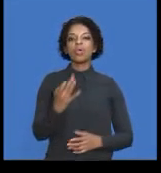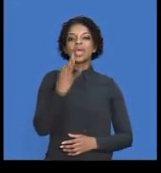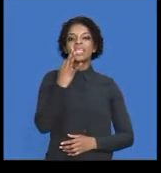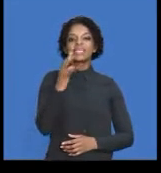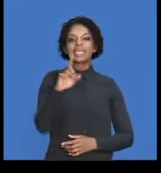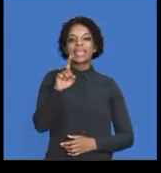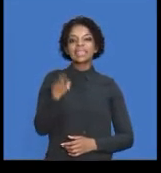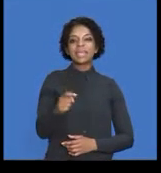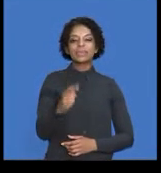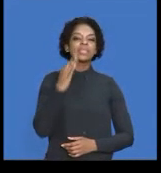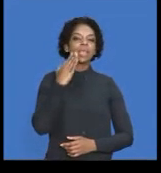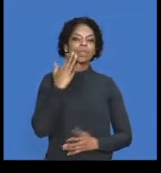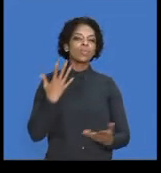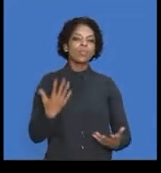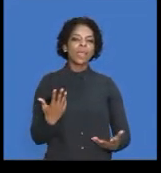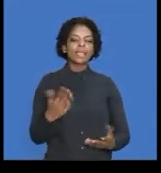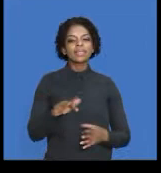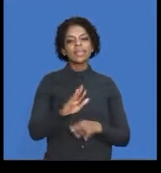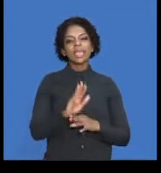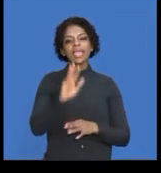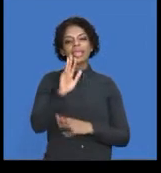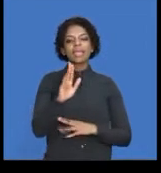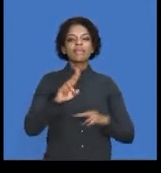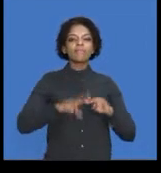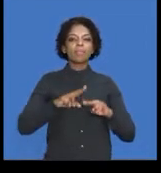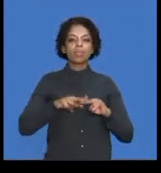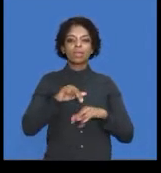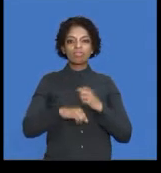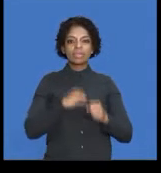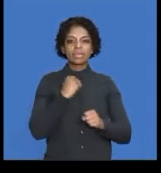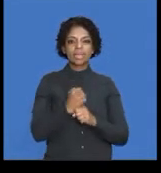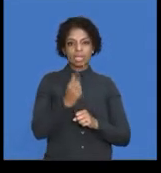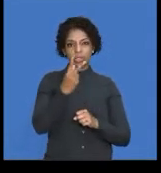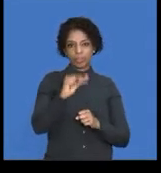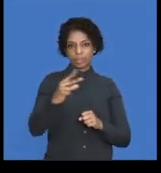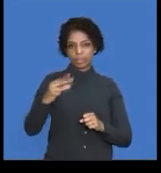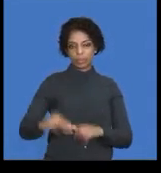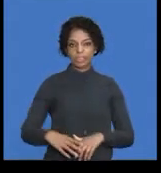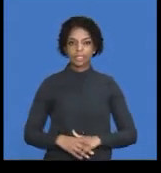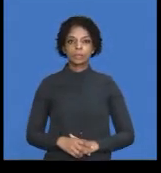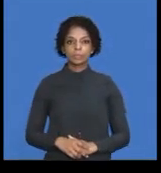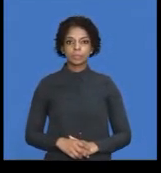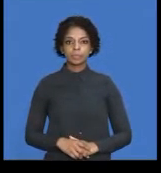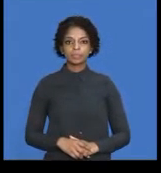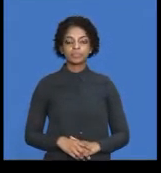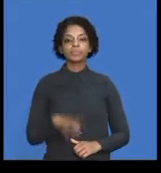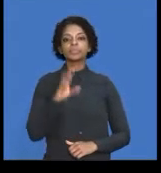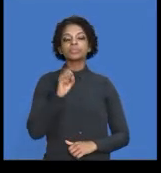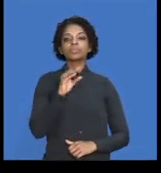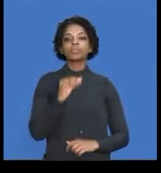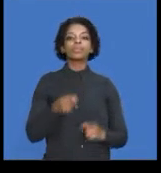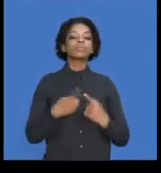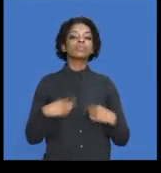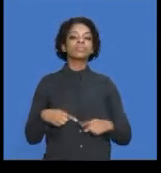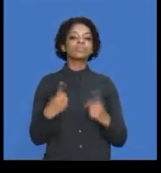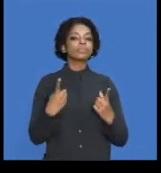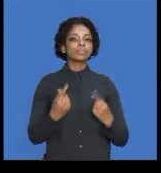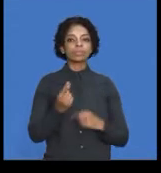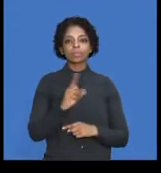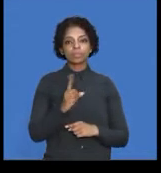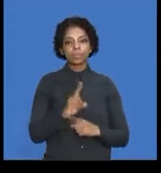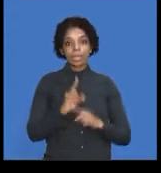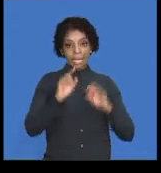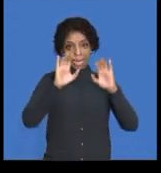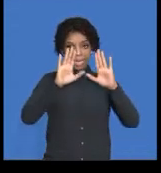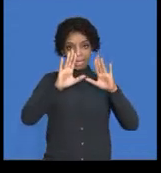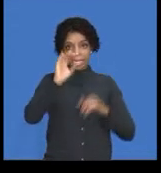Rand on the 19th of February, 2020. Right? So, we have generated, we've entered a 10